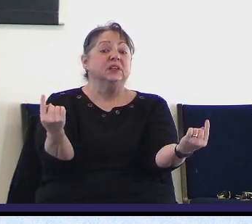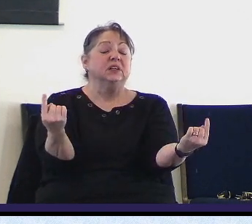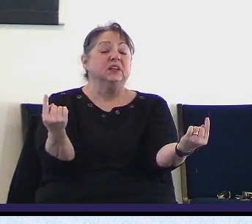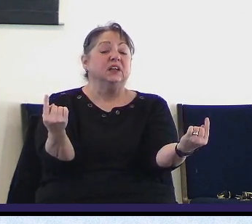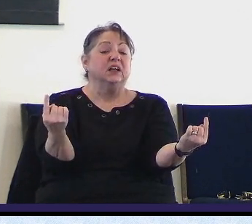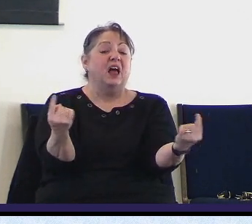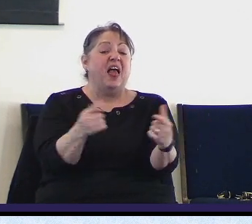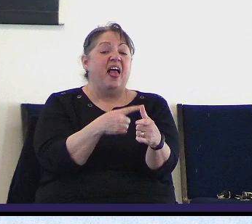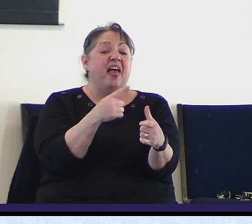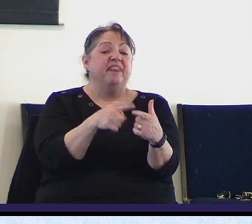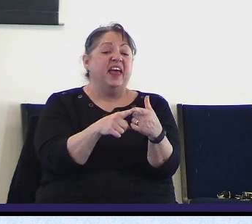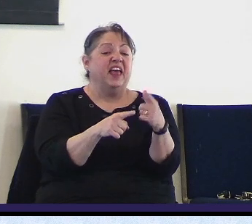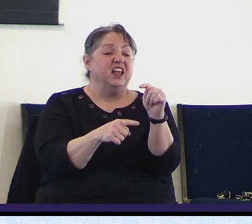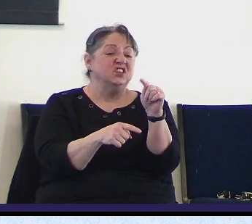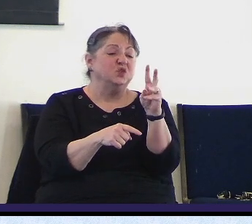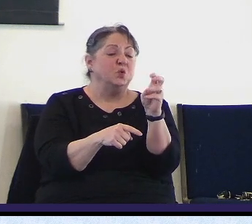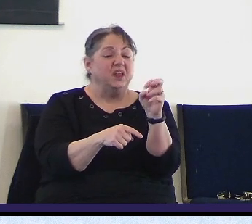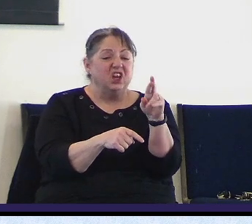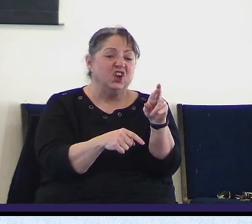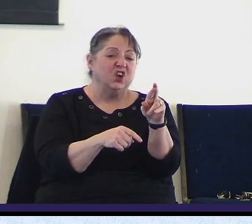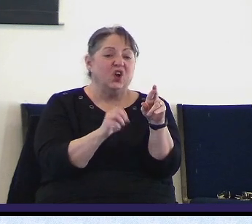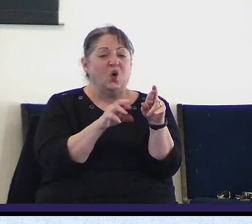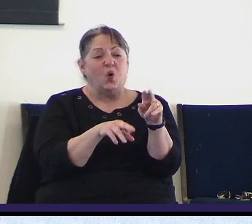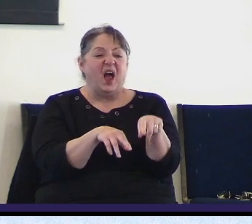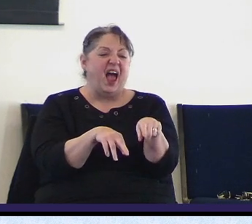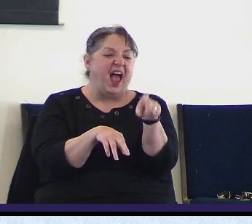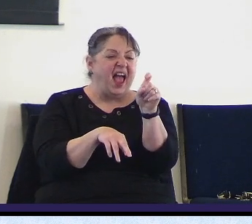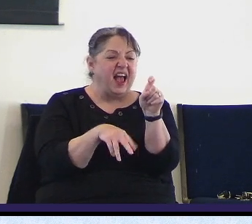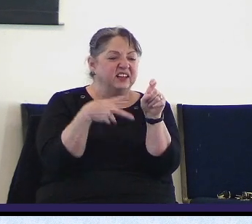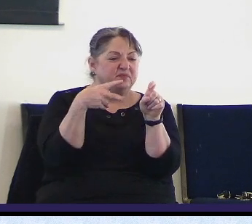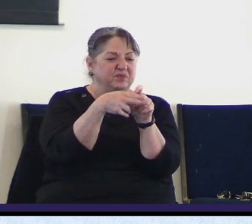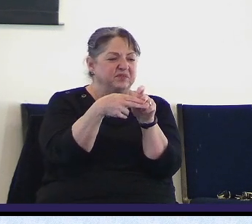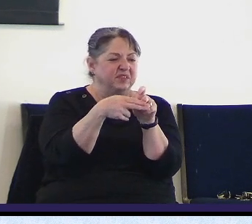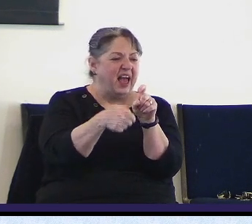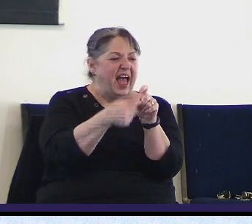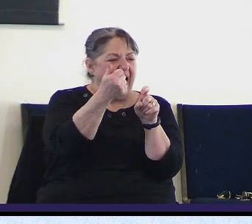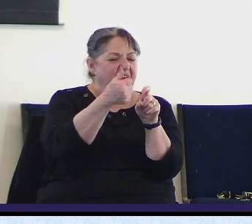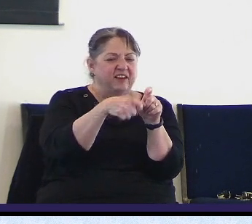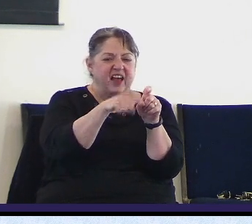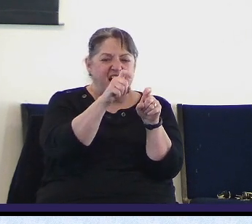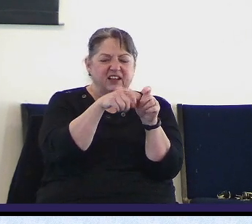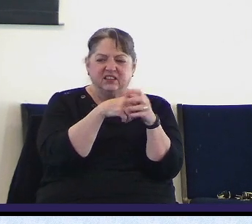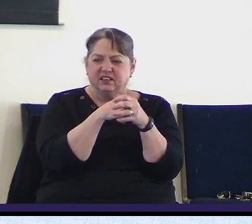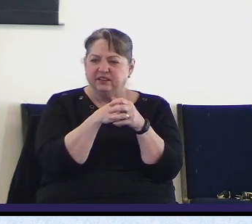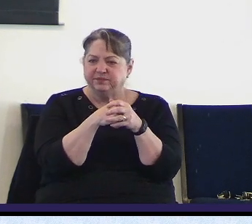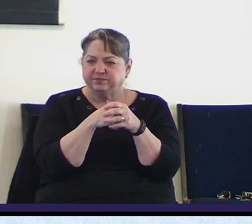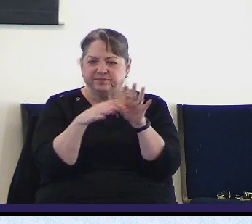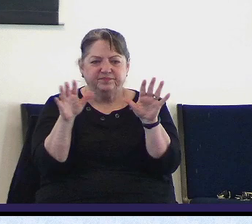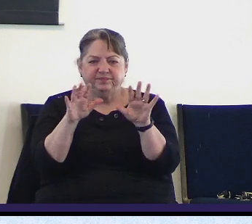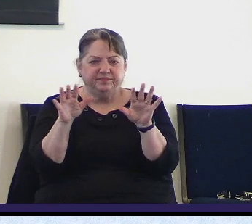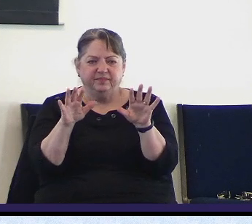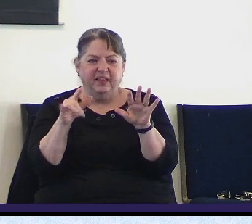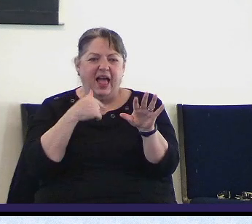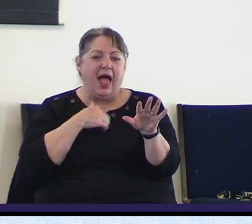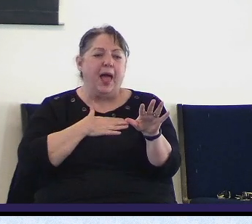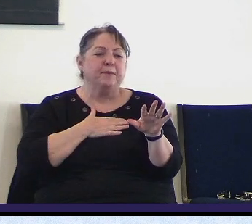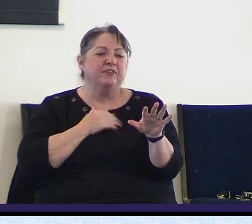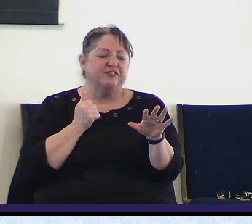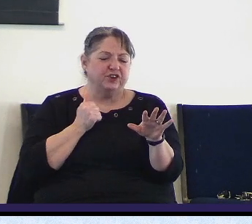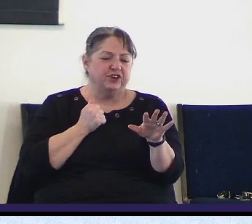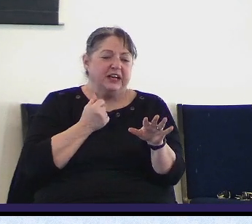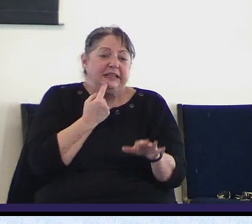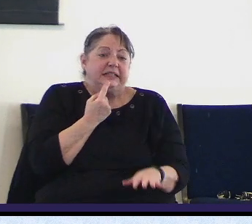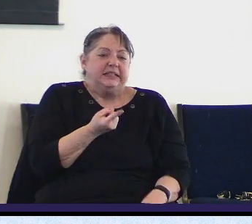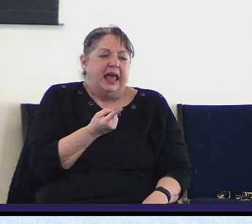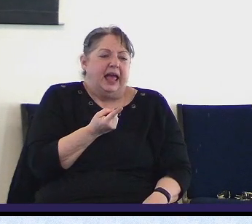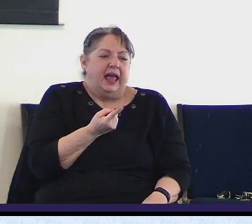or X get that they'll X you out of X I prefer to say what's biblically correct